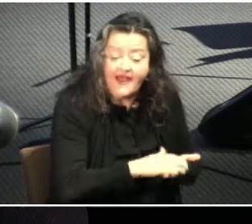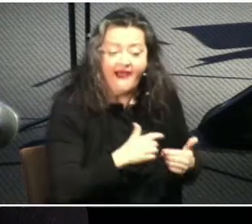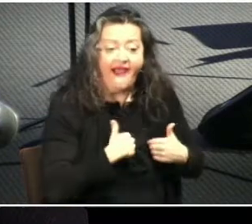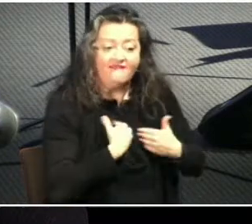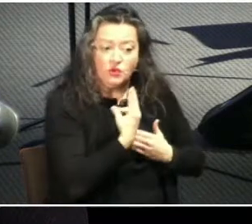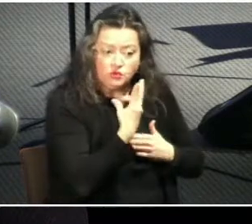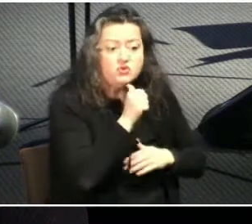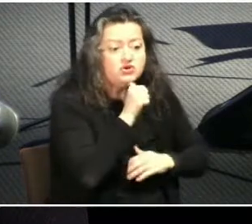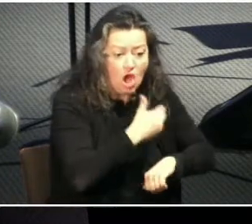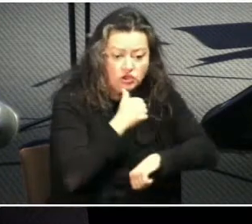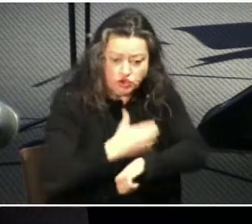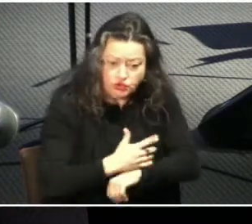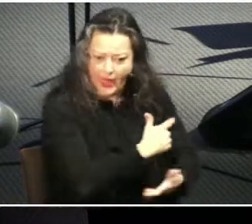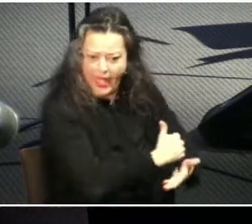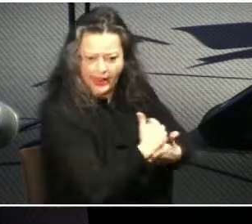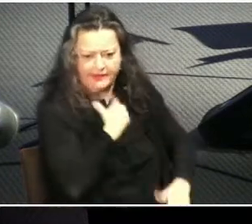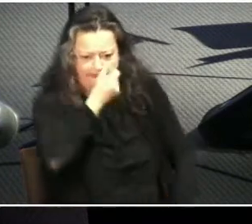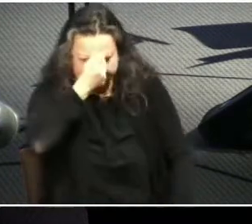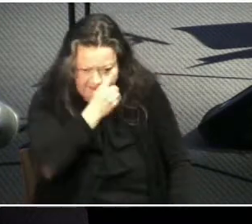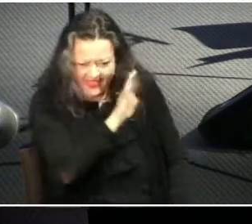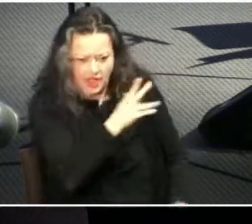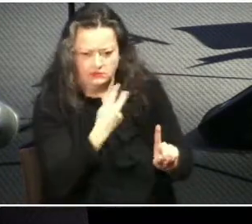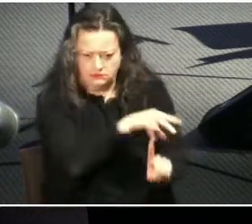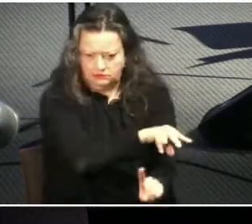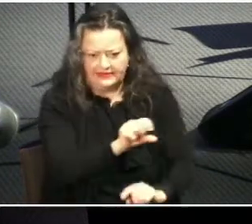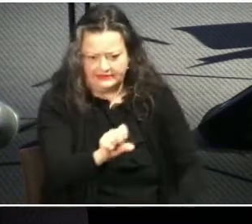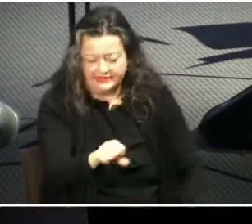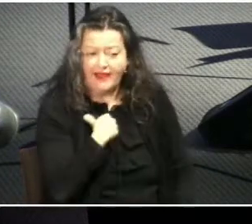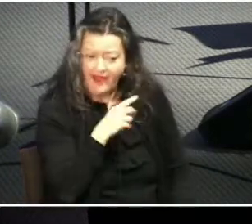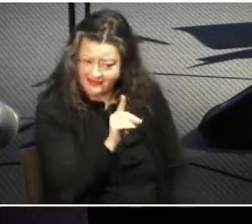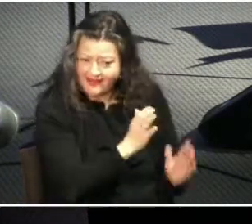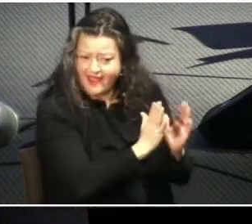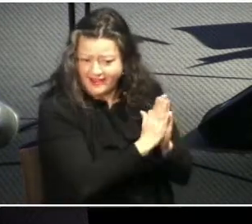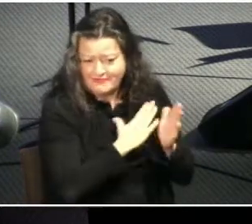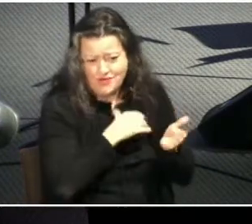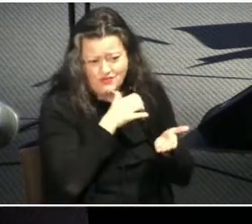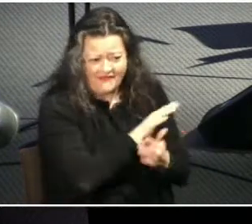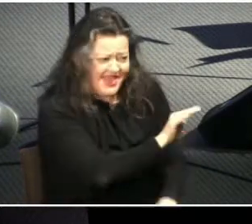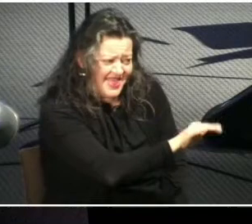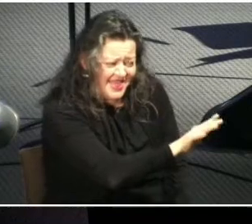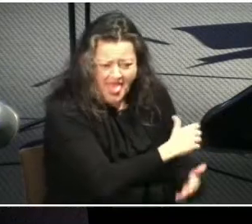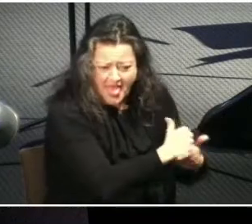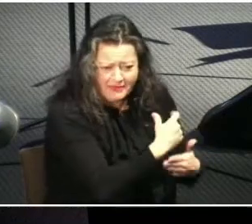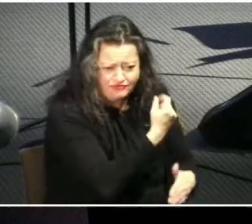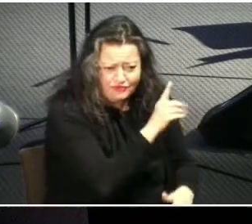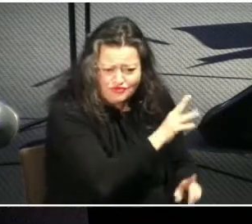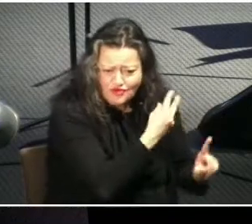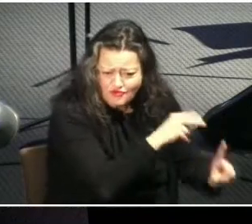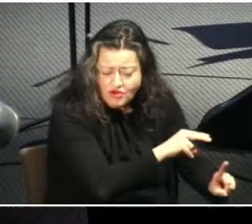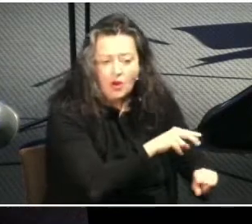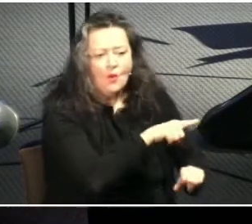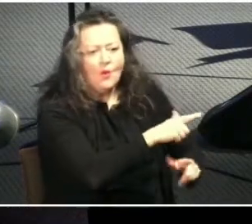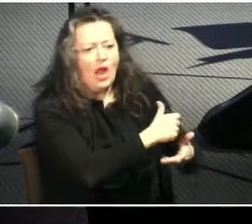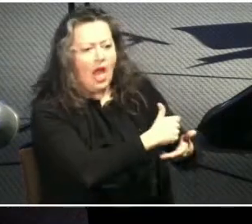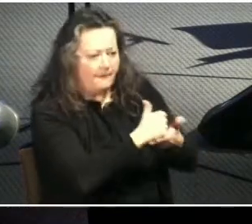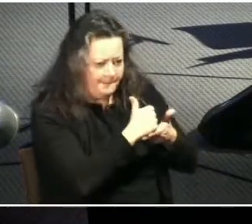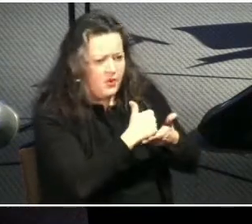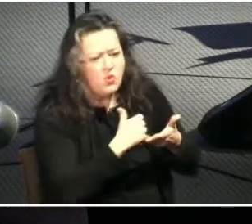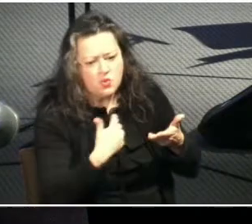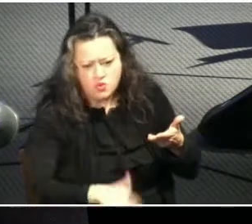perspective and i asked laurie again for her perspective on this a couple weeks ago she gave me some very helpful insight